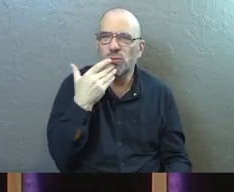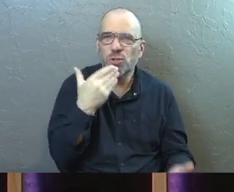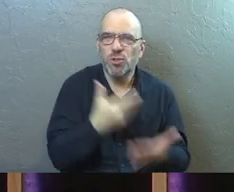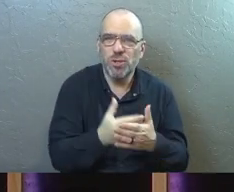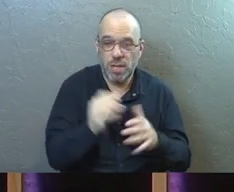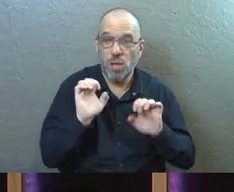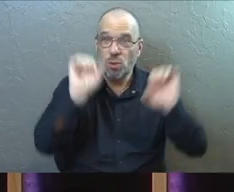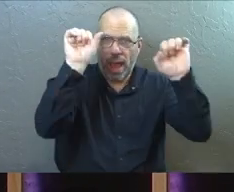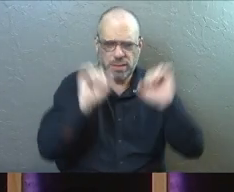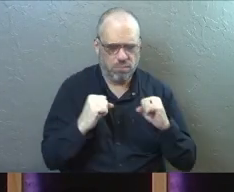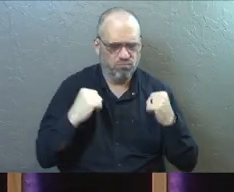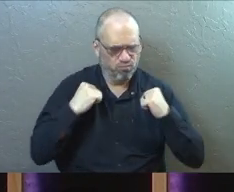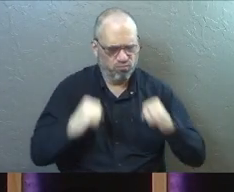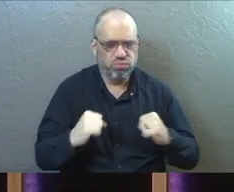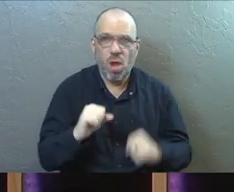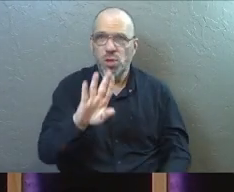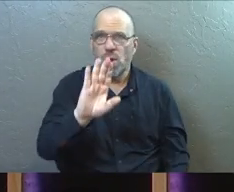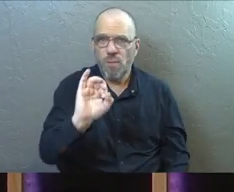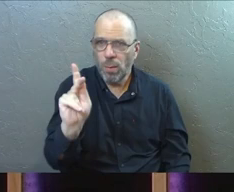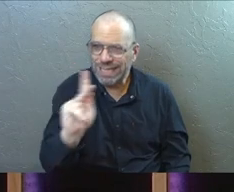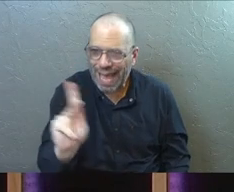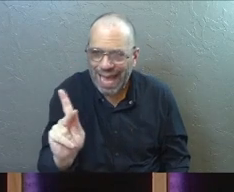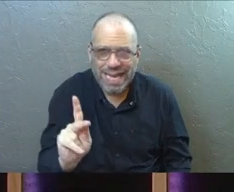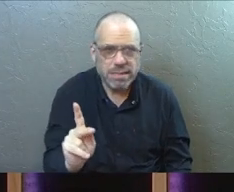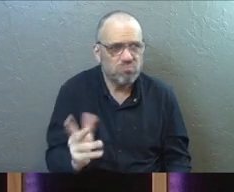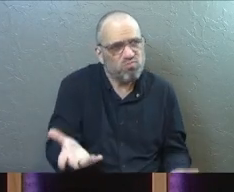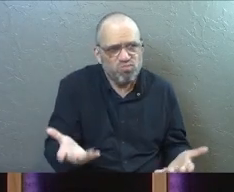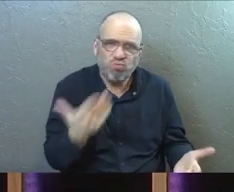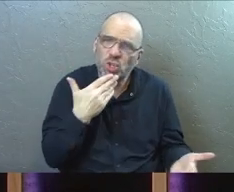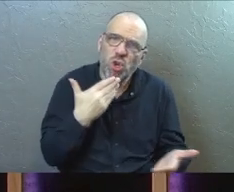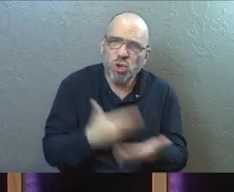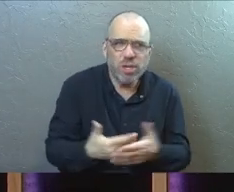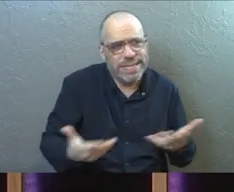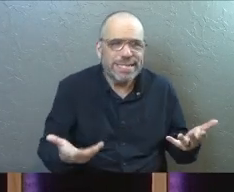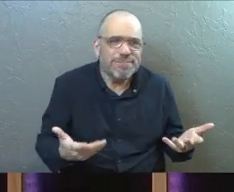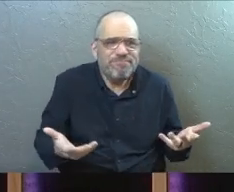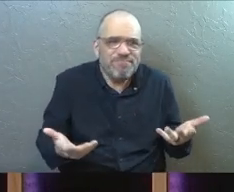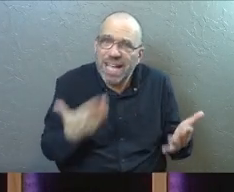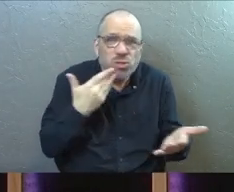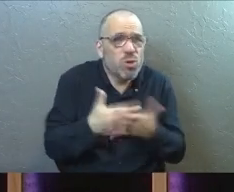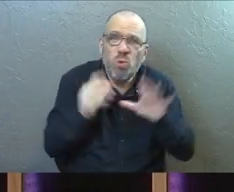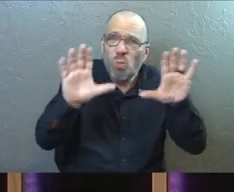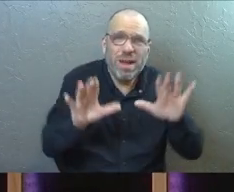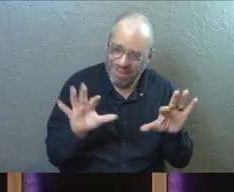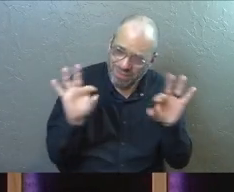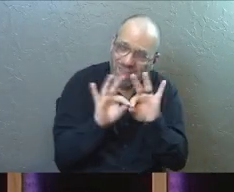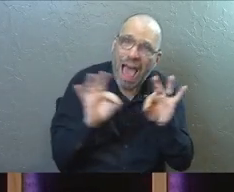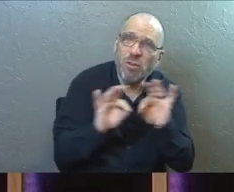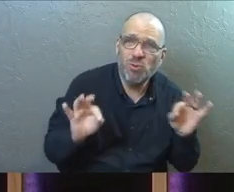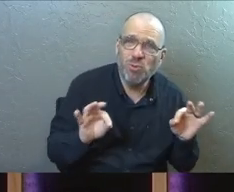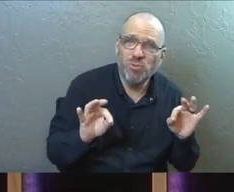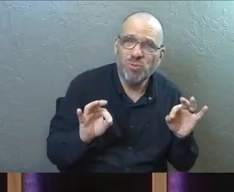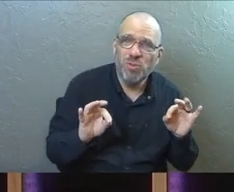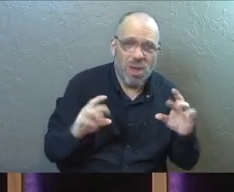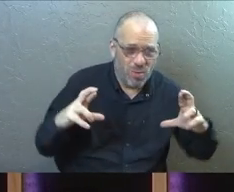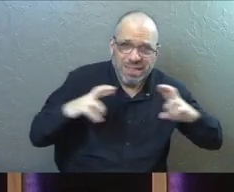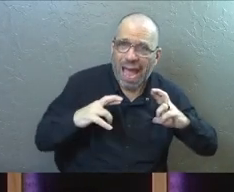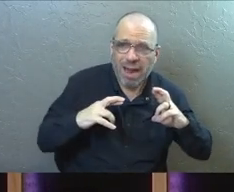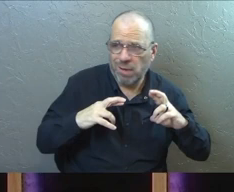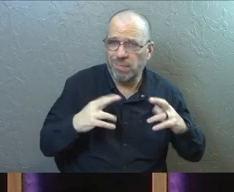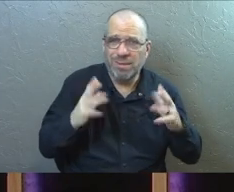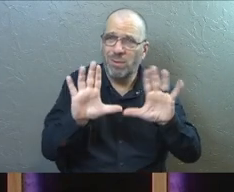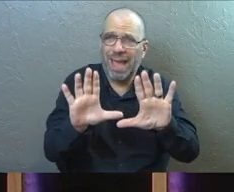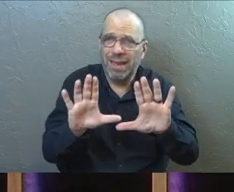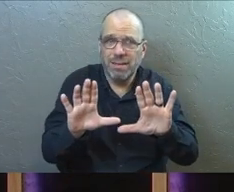Your exercise regimens, your 401ks, it's all great. There's value there. I'm not saying that there's not